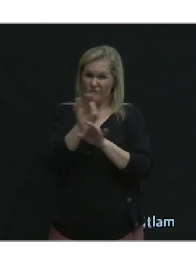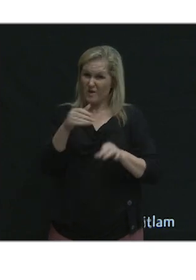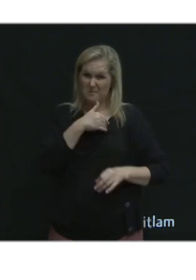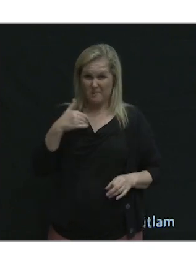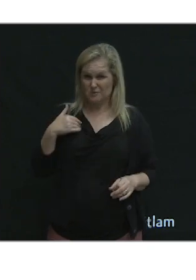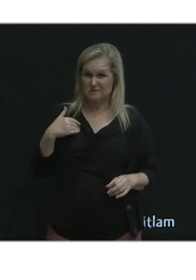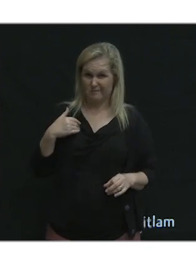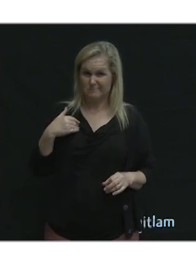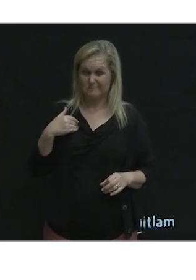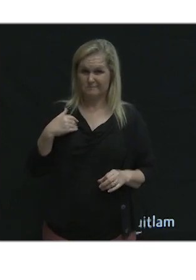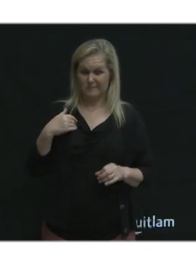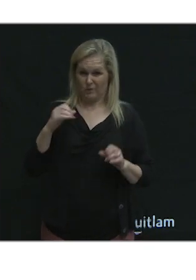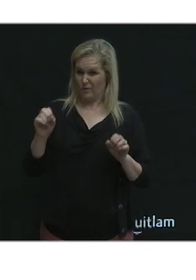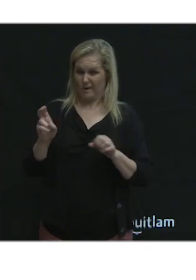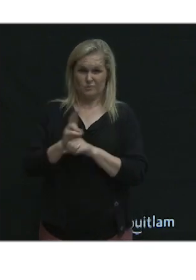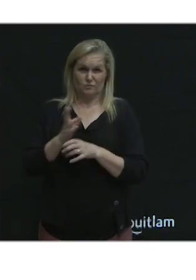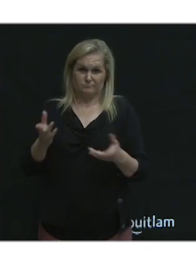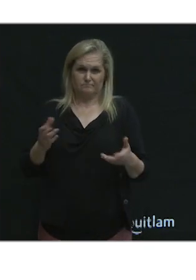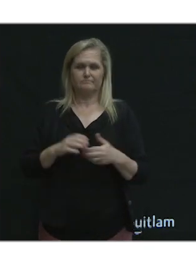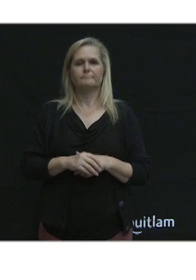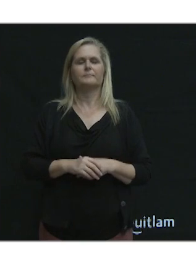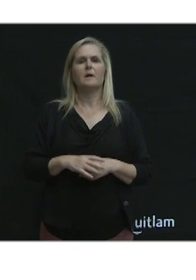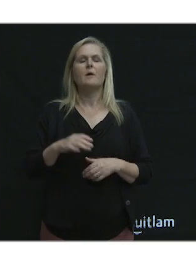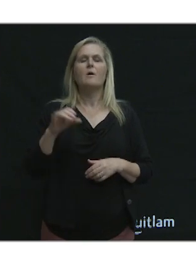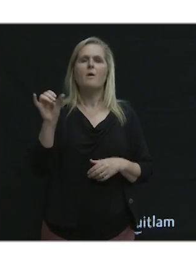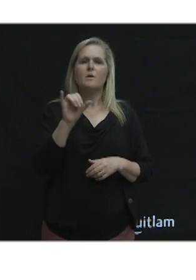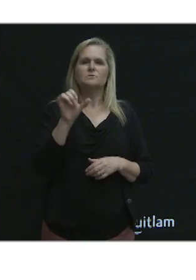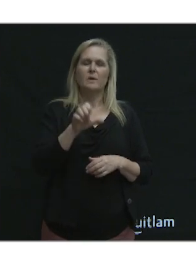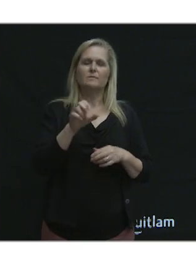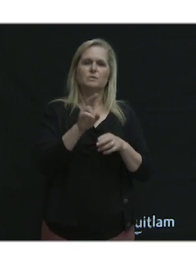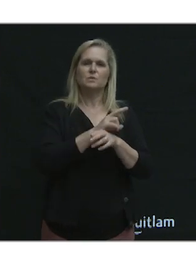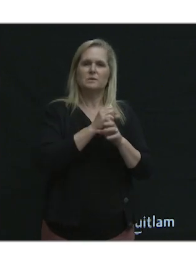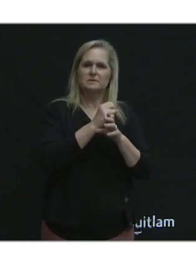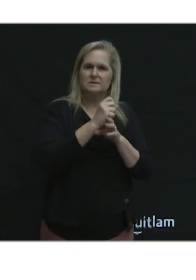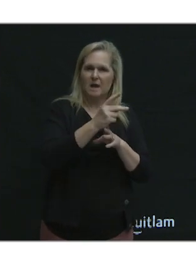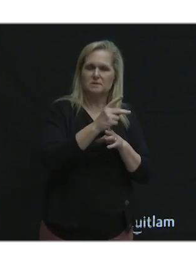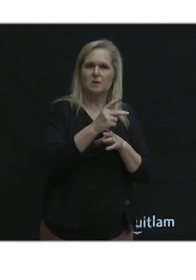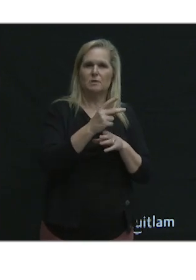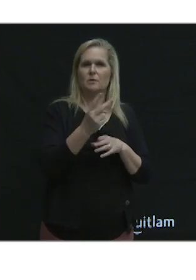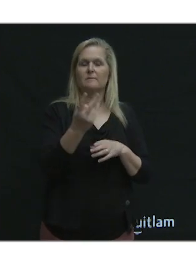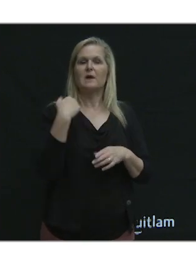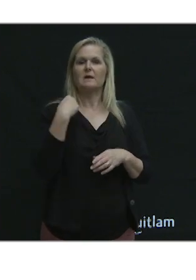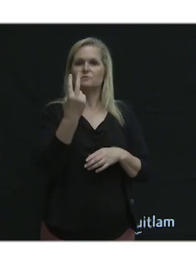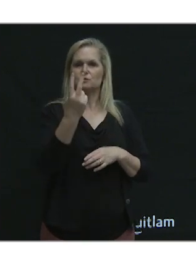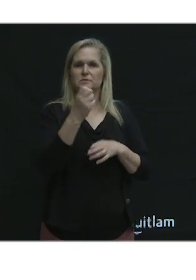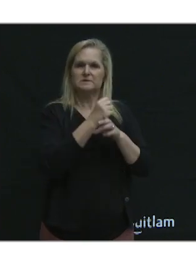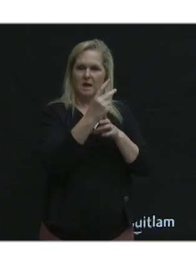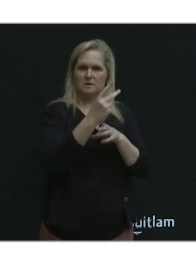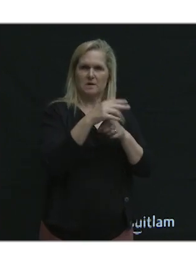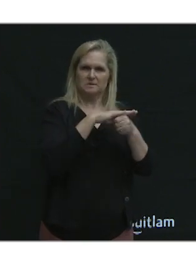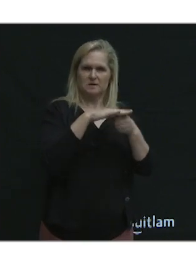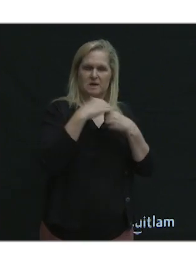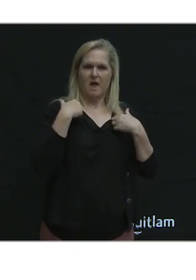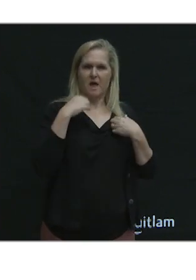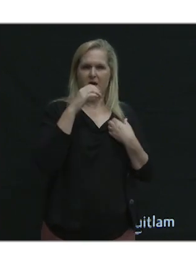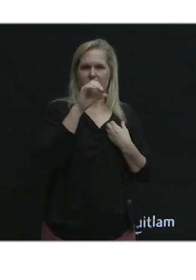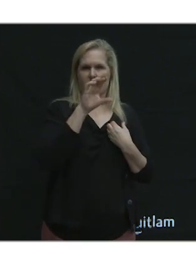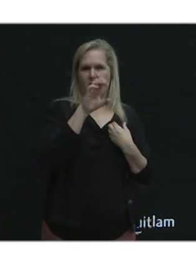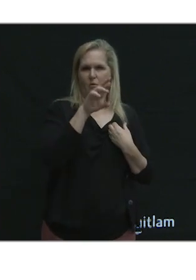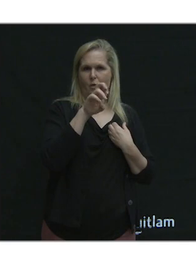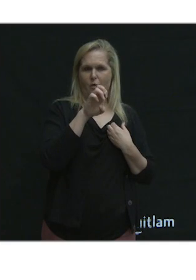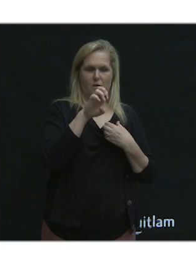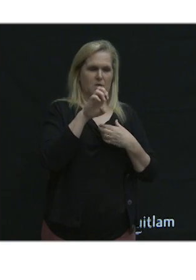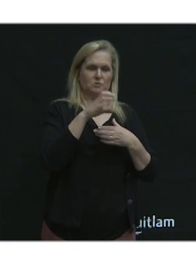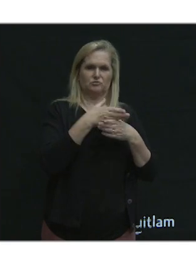to use it. You also have two skytrain stations that have car share vehicles parked right outside.